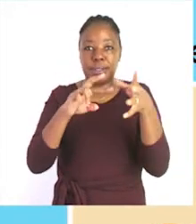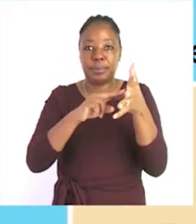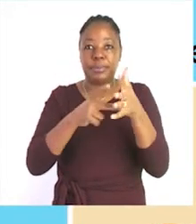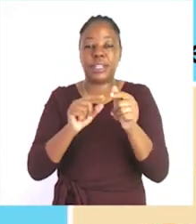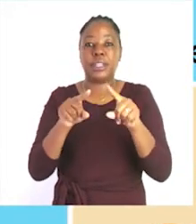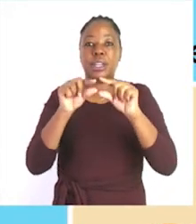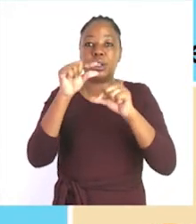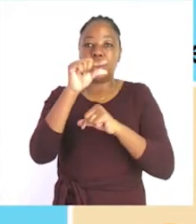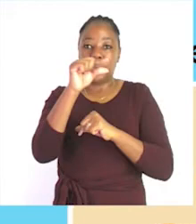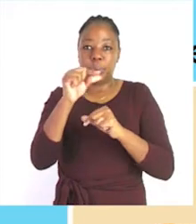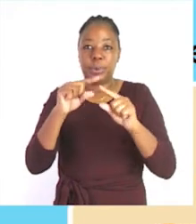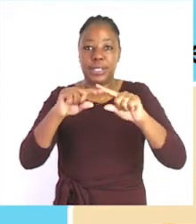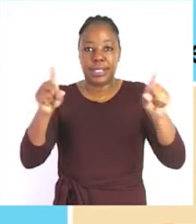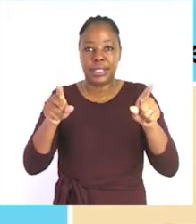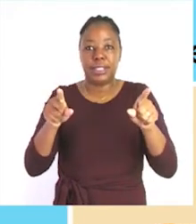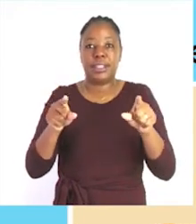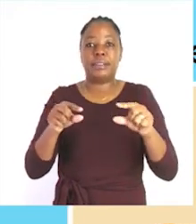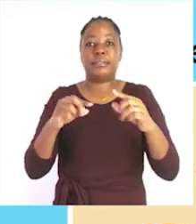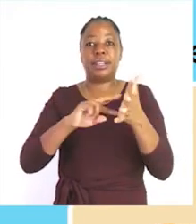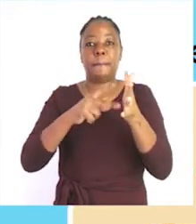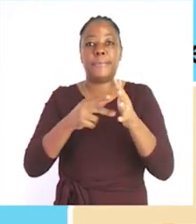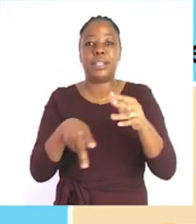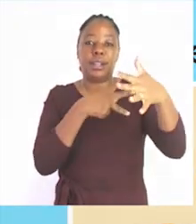antonyms and poetry